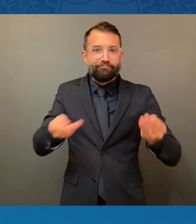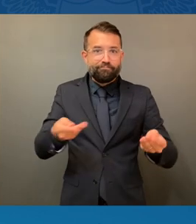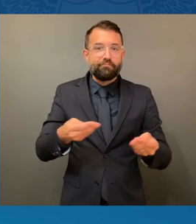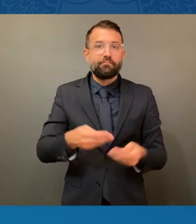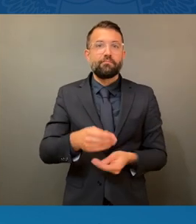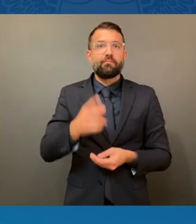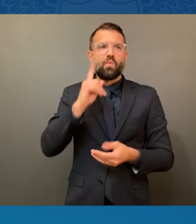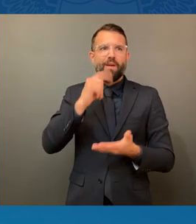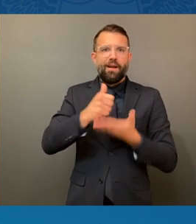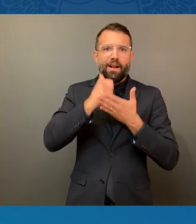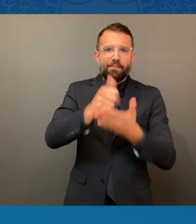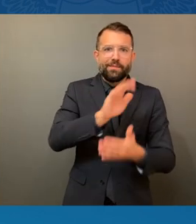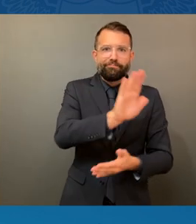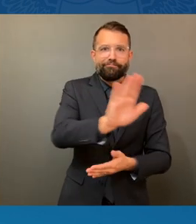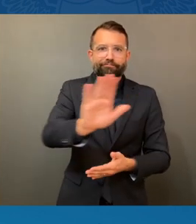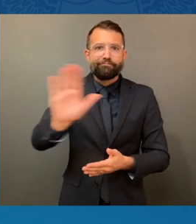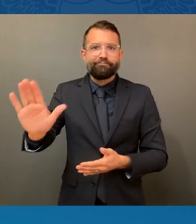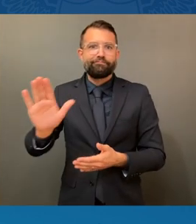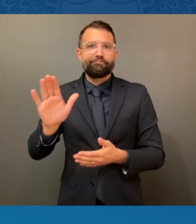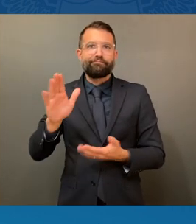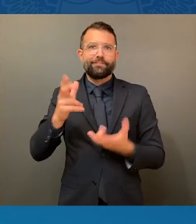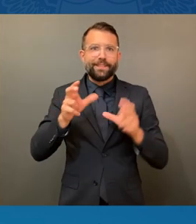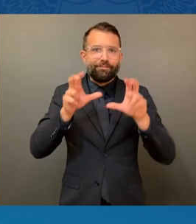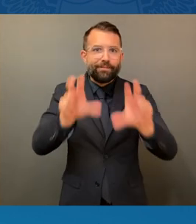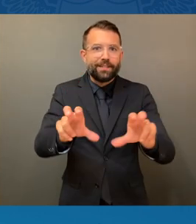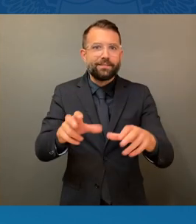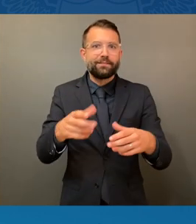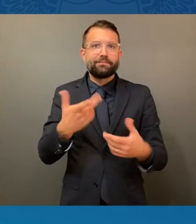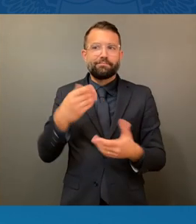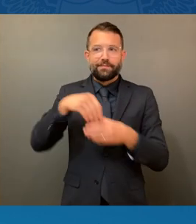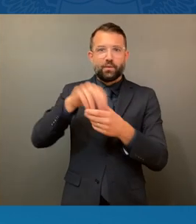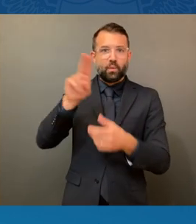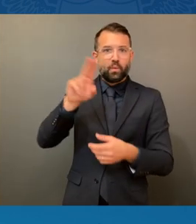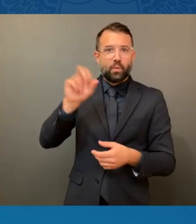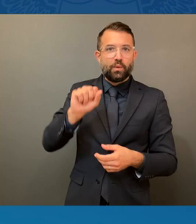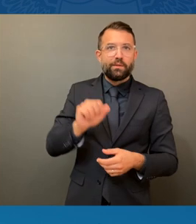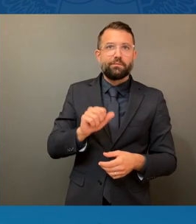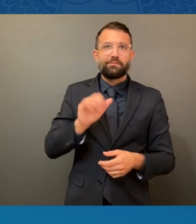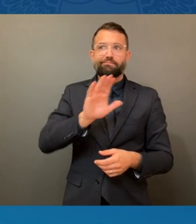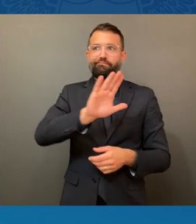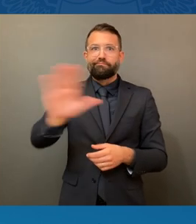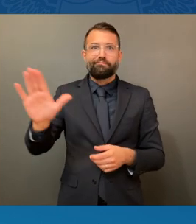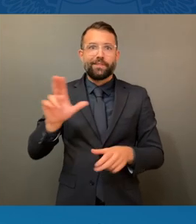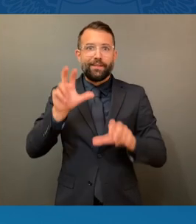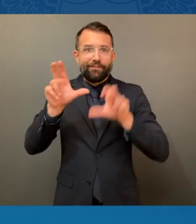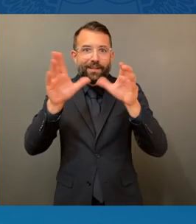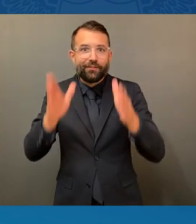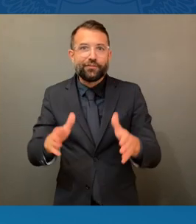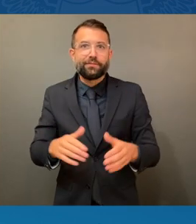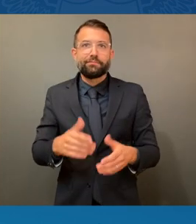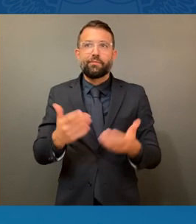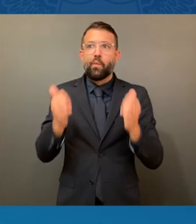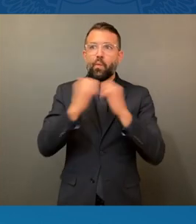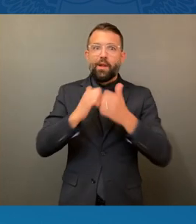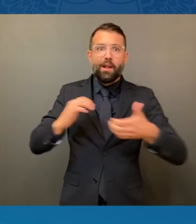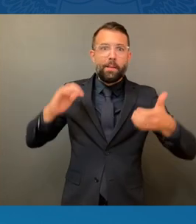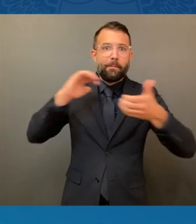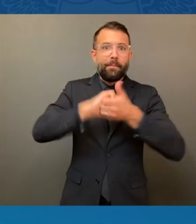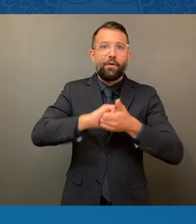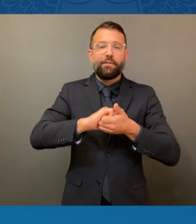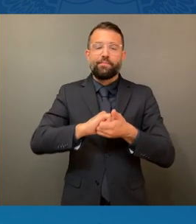in the United States and to your continuing interest and investment in the alliance between the United States and Japan.